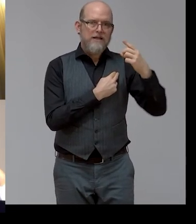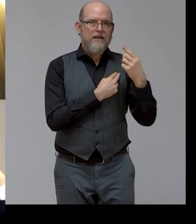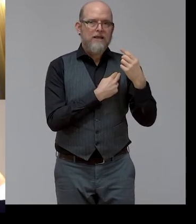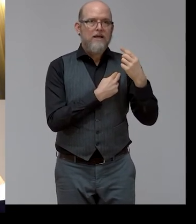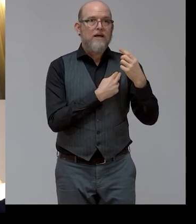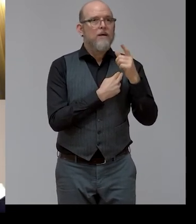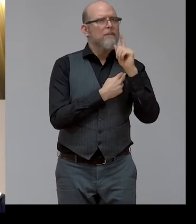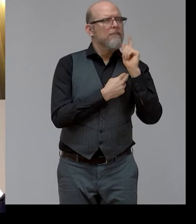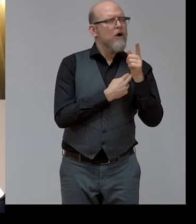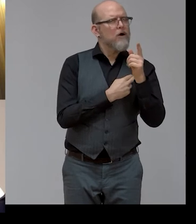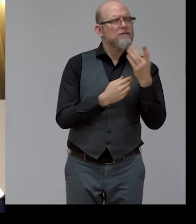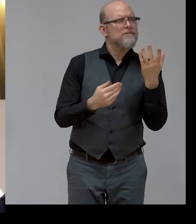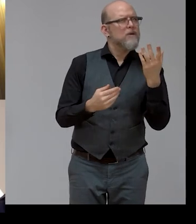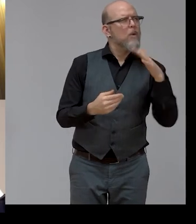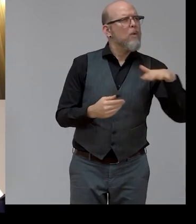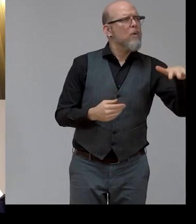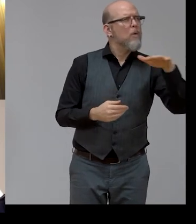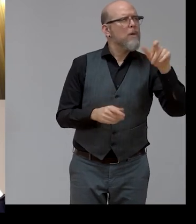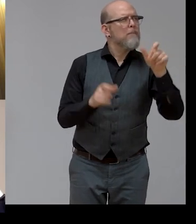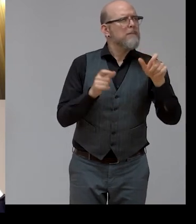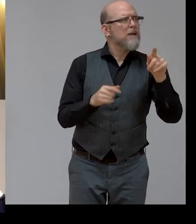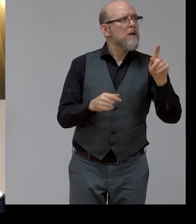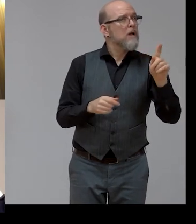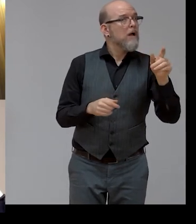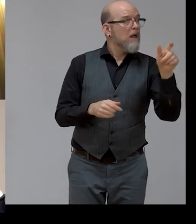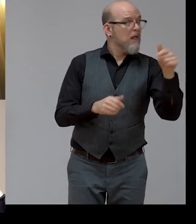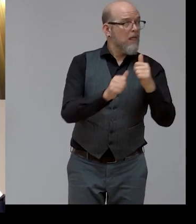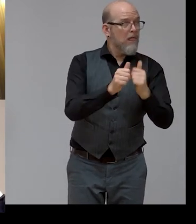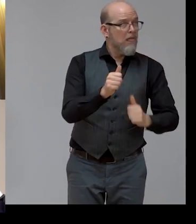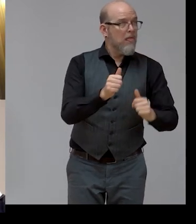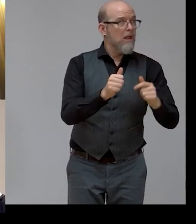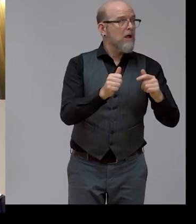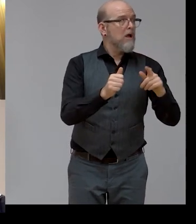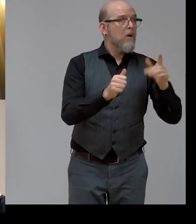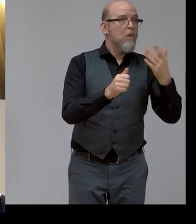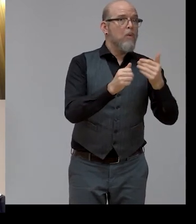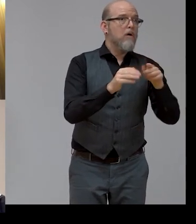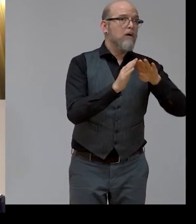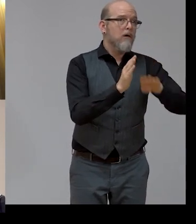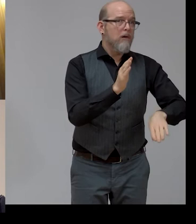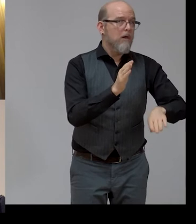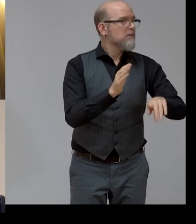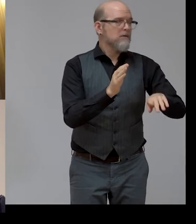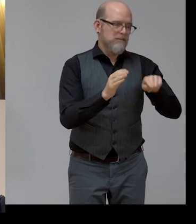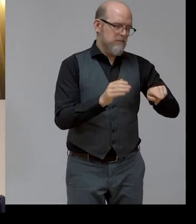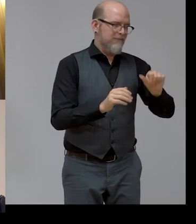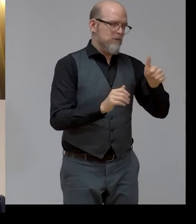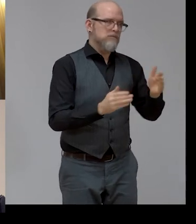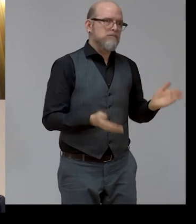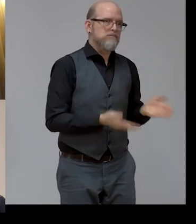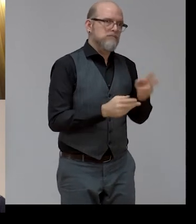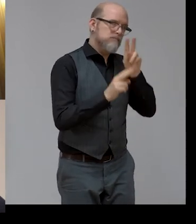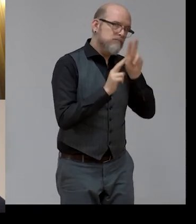who have been furthest left behind first, and leave no one behind as we rebuild.